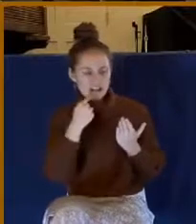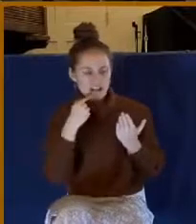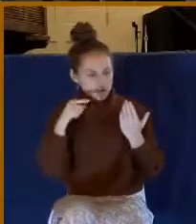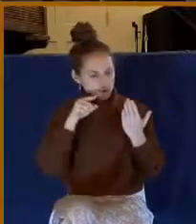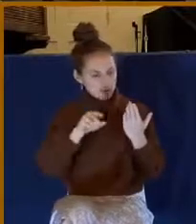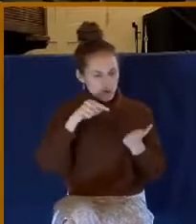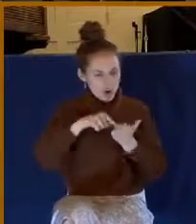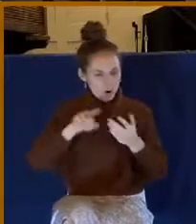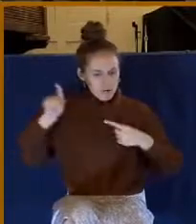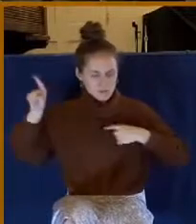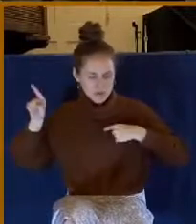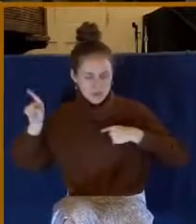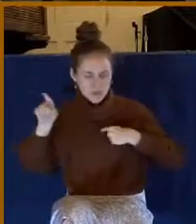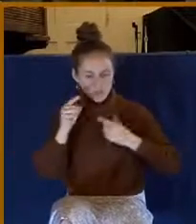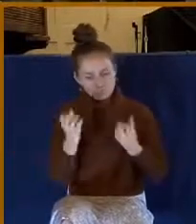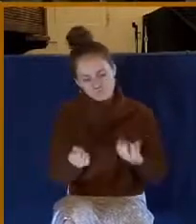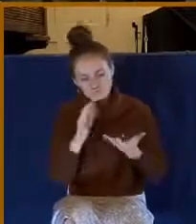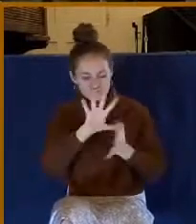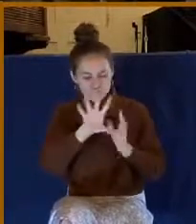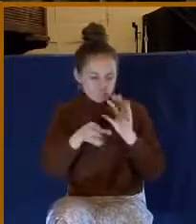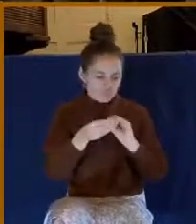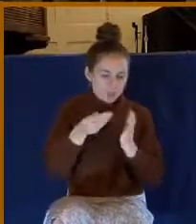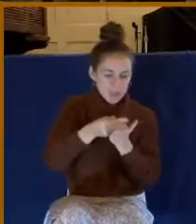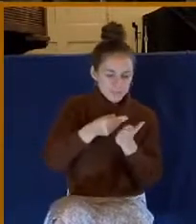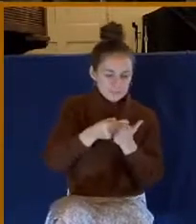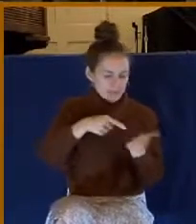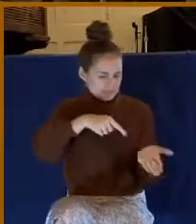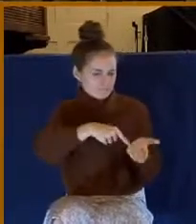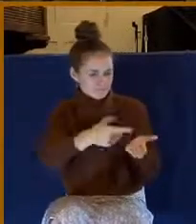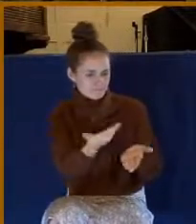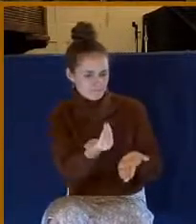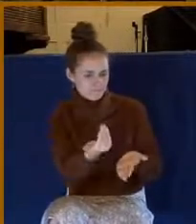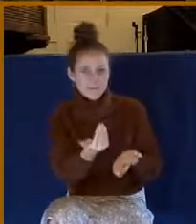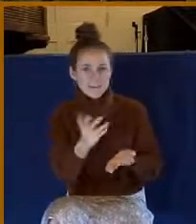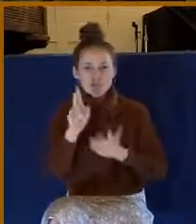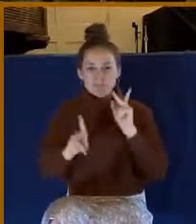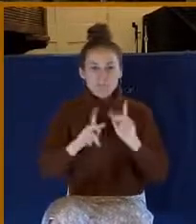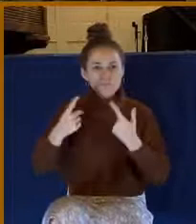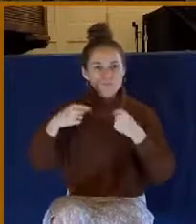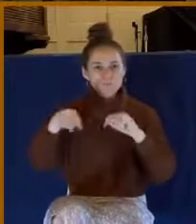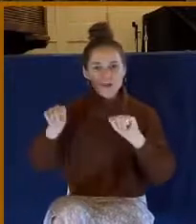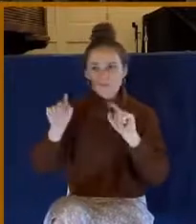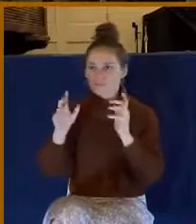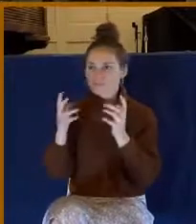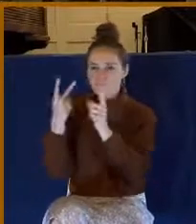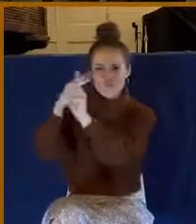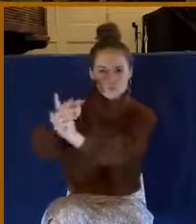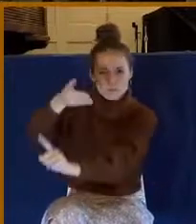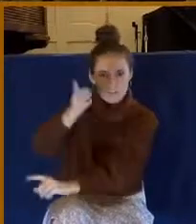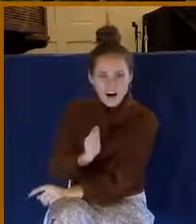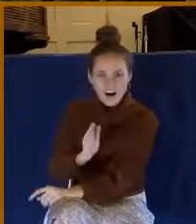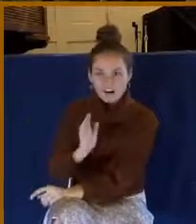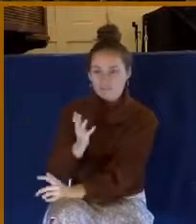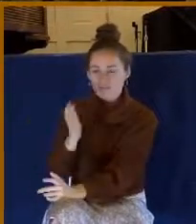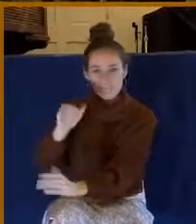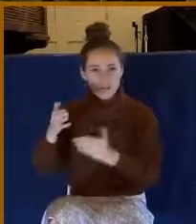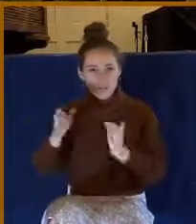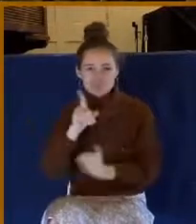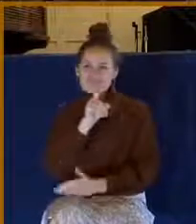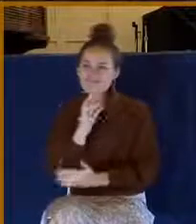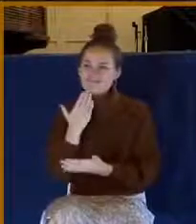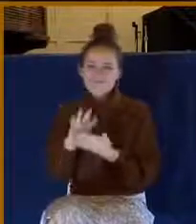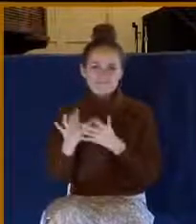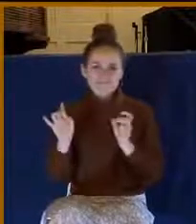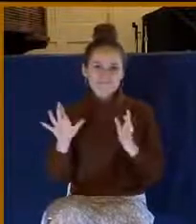some way. And that's sometimes the way God is portrayed. That's such a, to me, a poor way